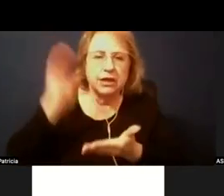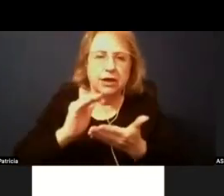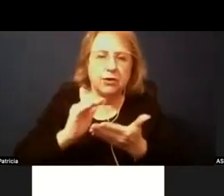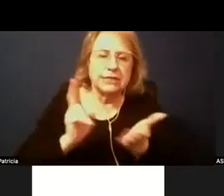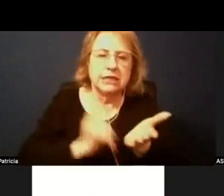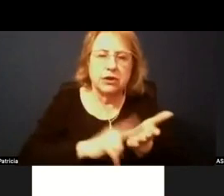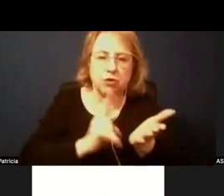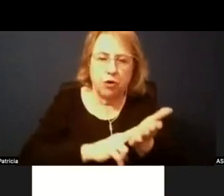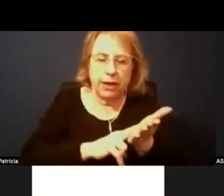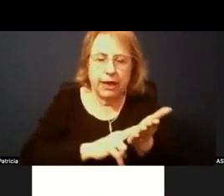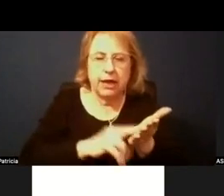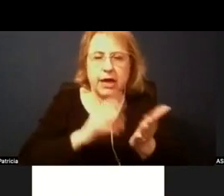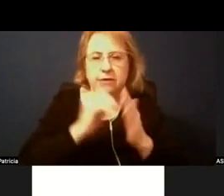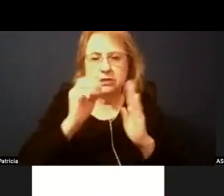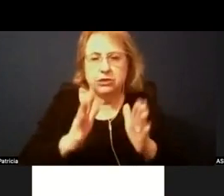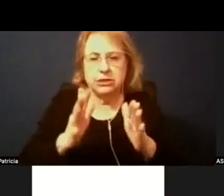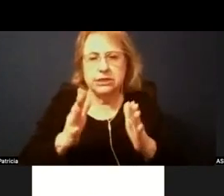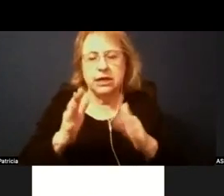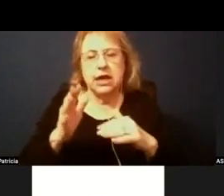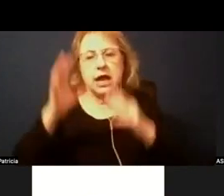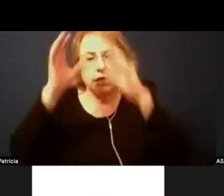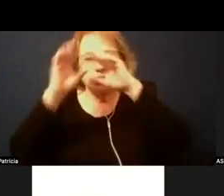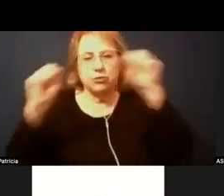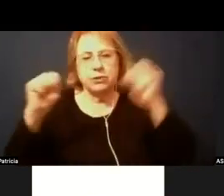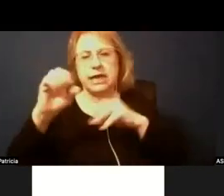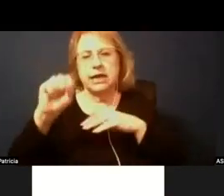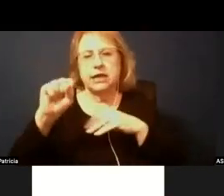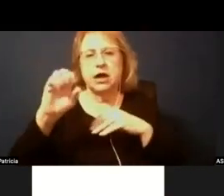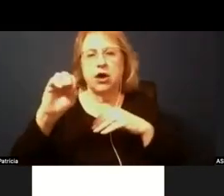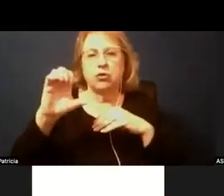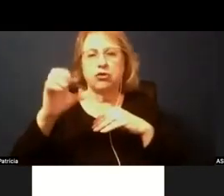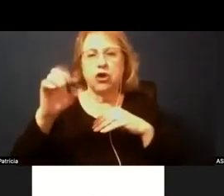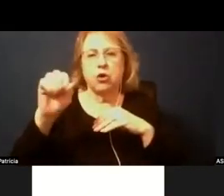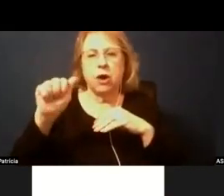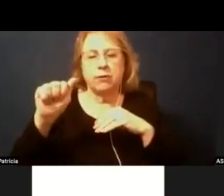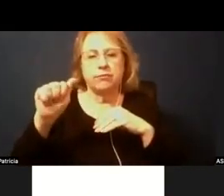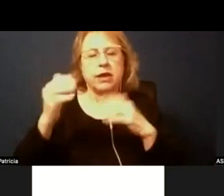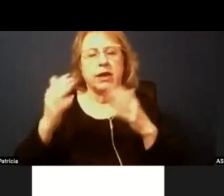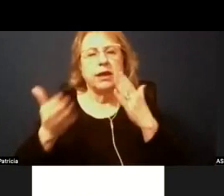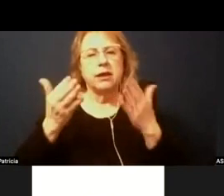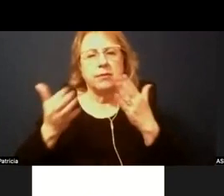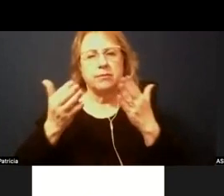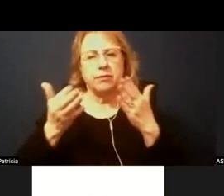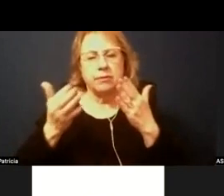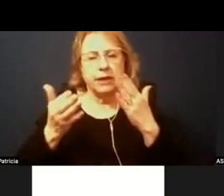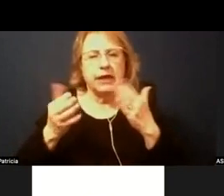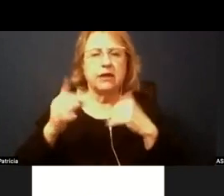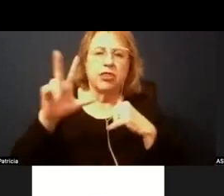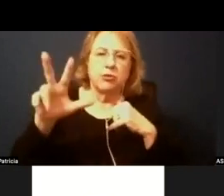superintendent ochoa may know better but i believe it's another 300 students approximately